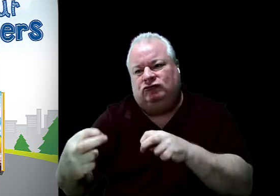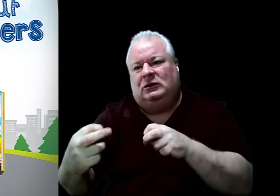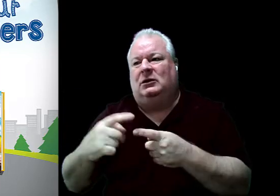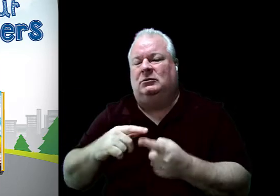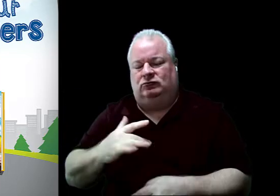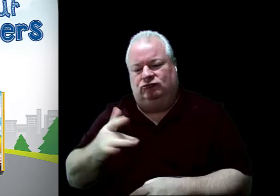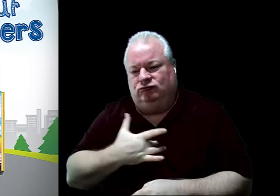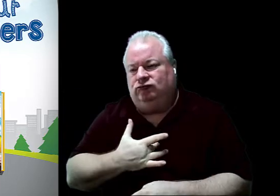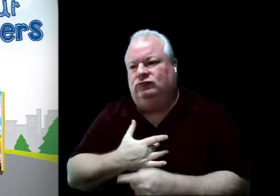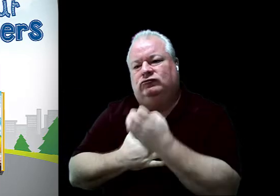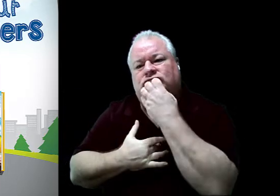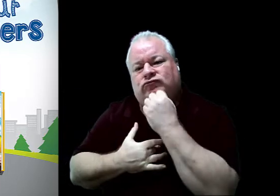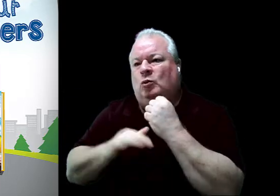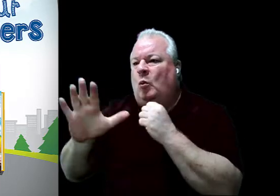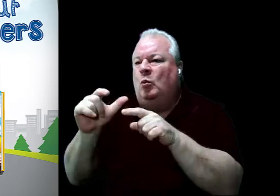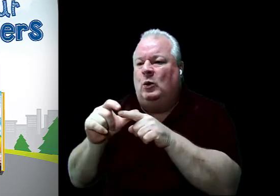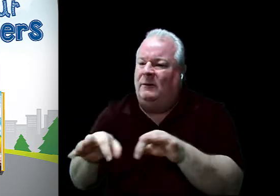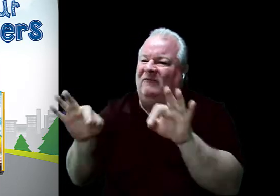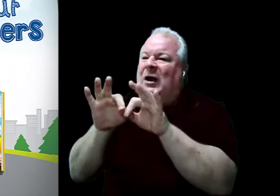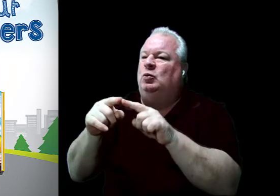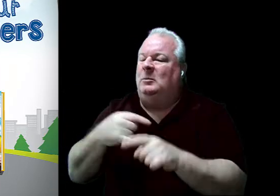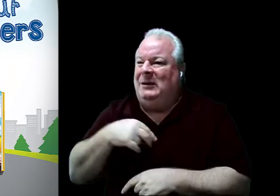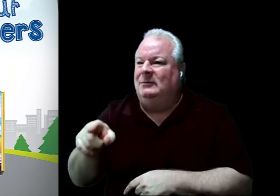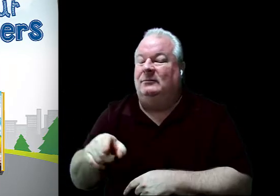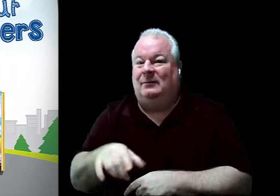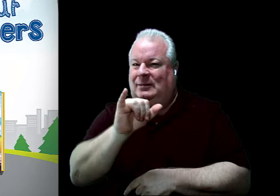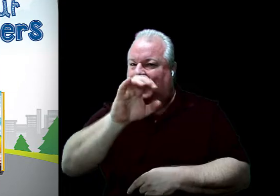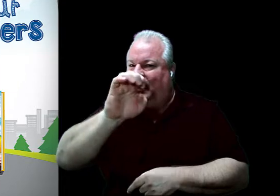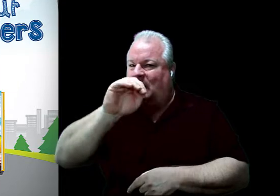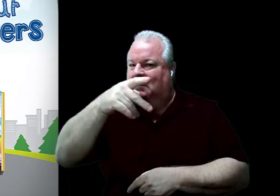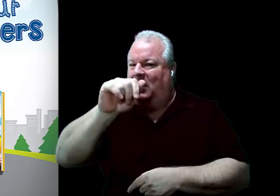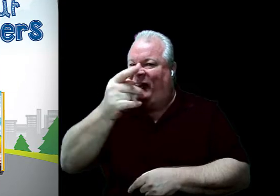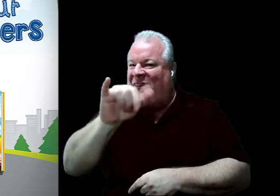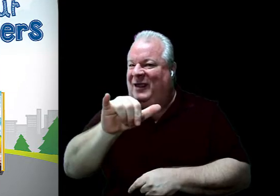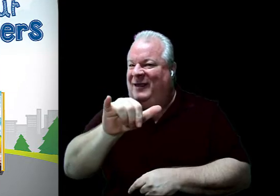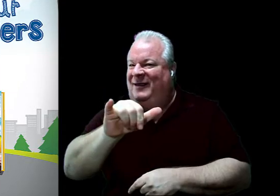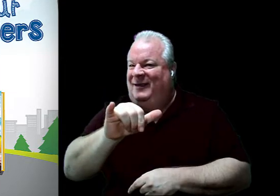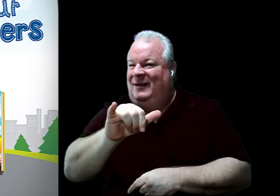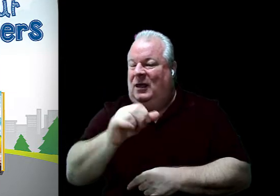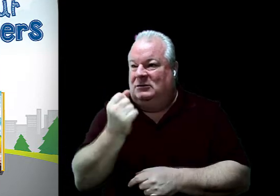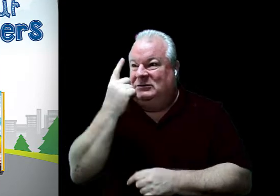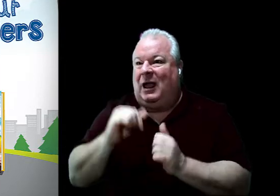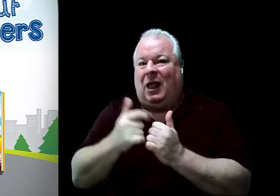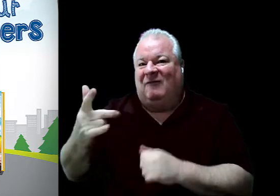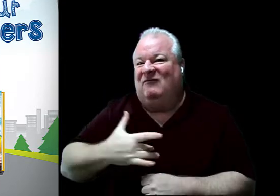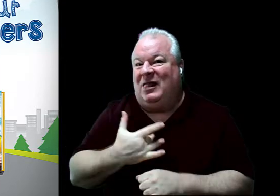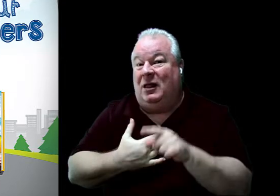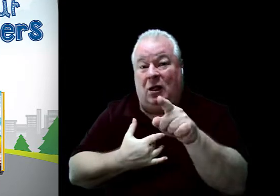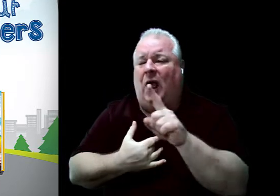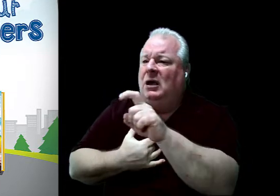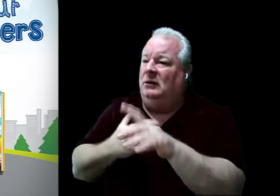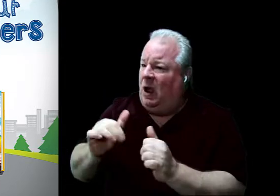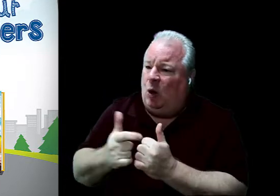heart and caring about what they have to say. Empathy is the key. For instance, when you ask someone how they're doing,